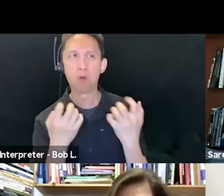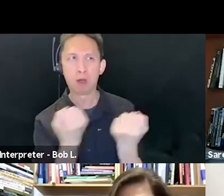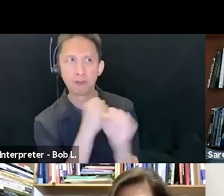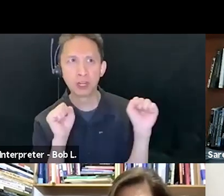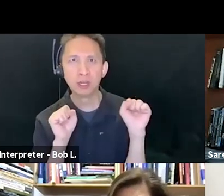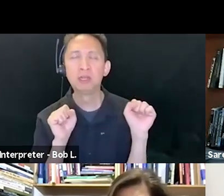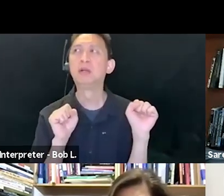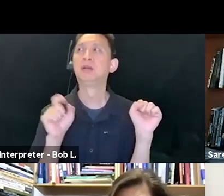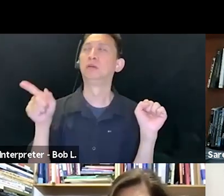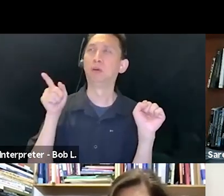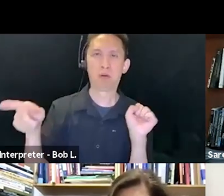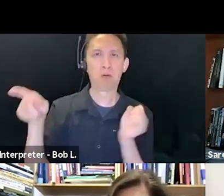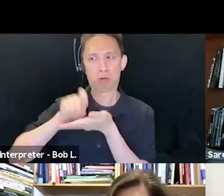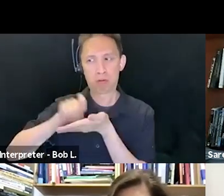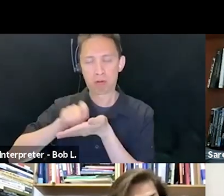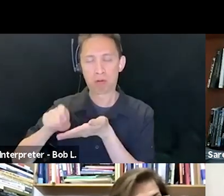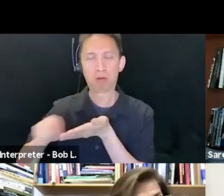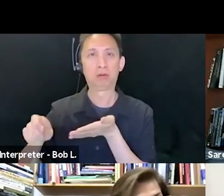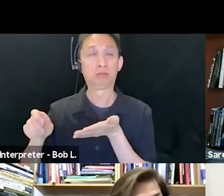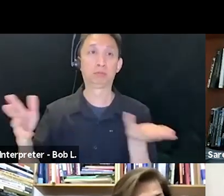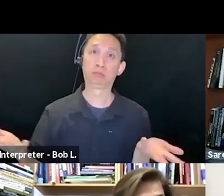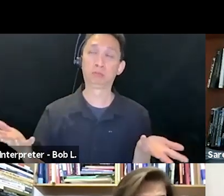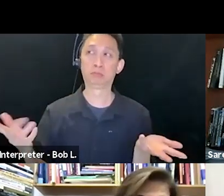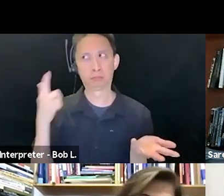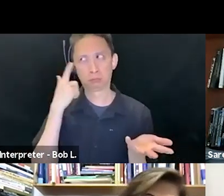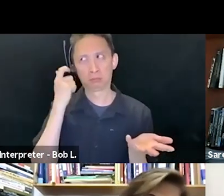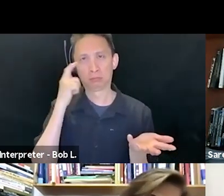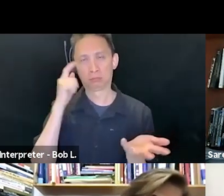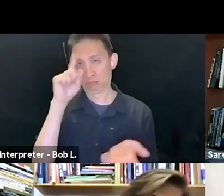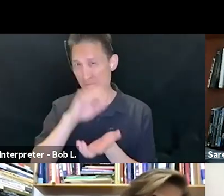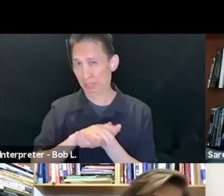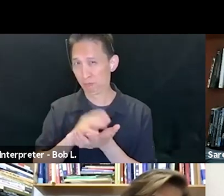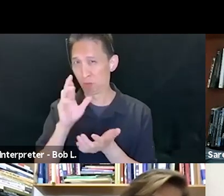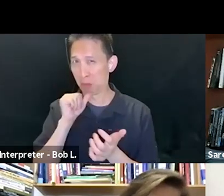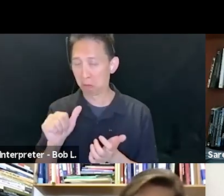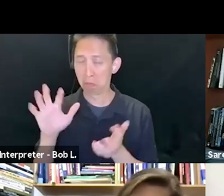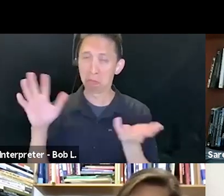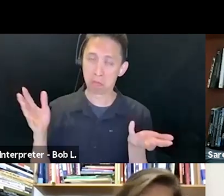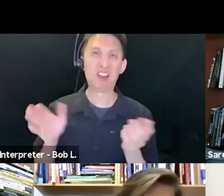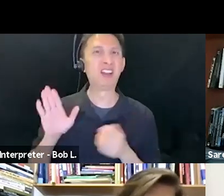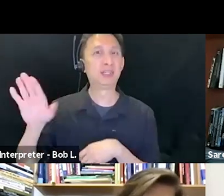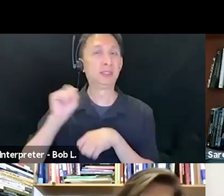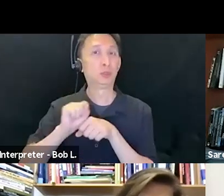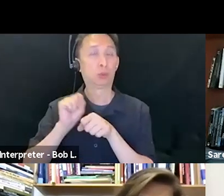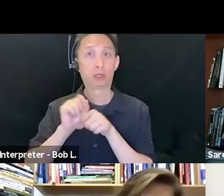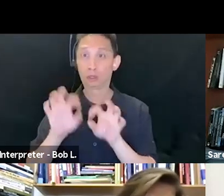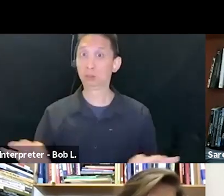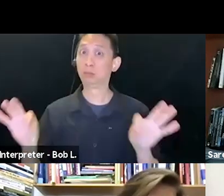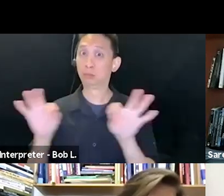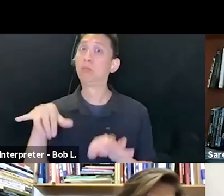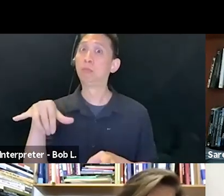generating skepticism. The criticism of Said's work has all been important. Laila